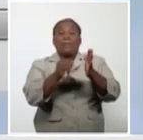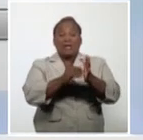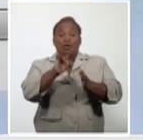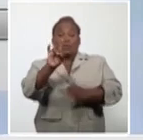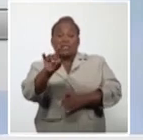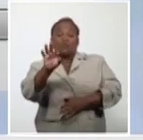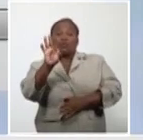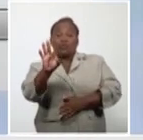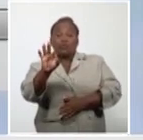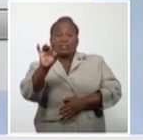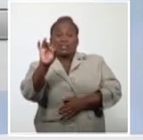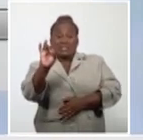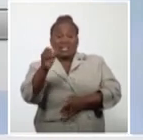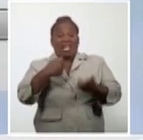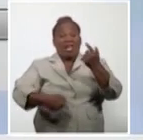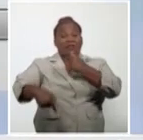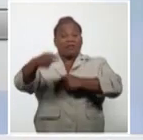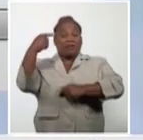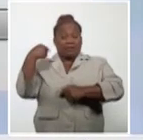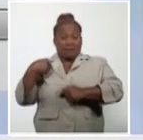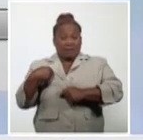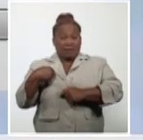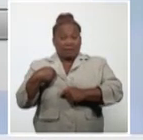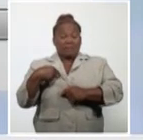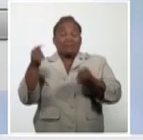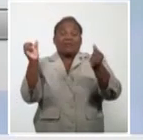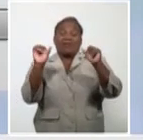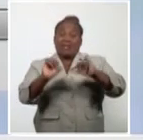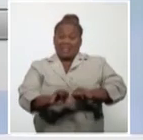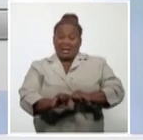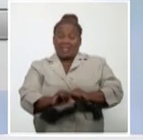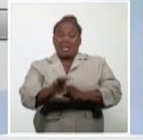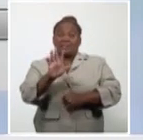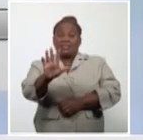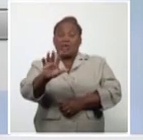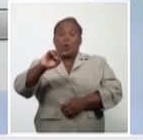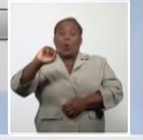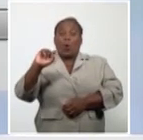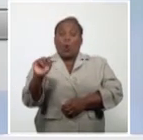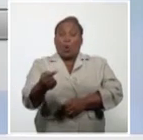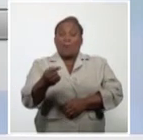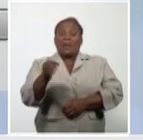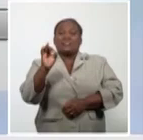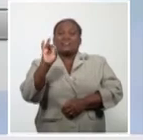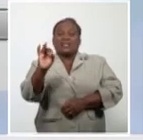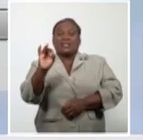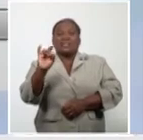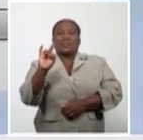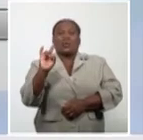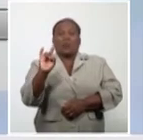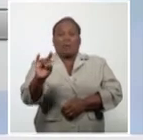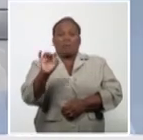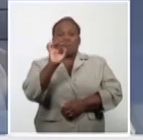2,987 in yesterday, per lethality of 5.79 percent.